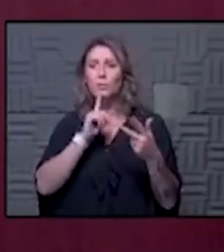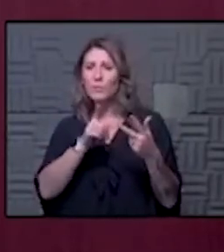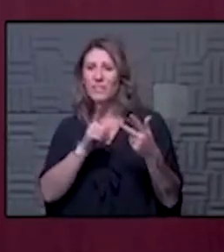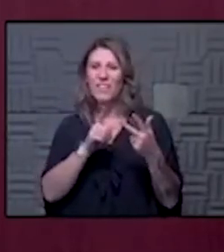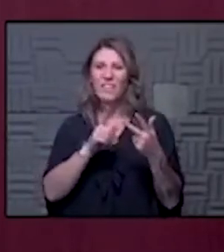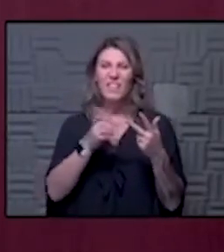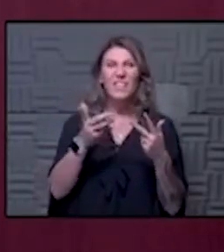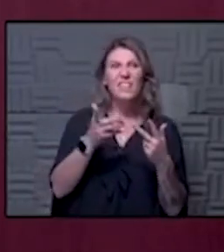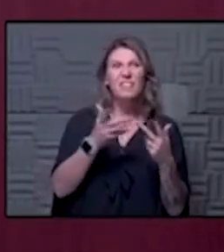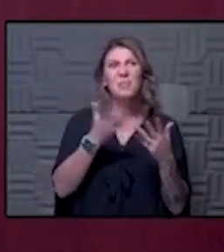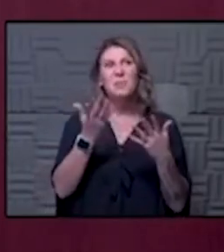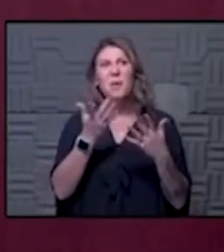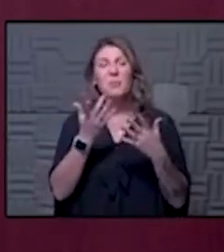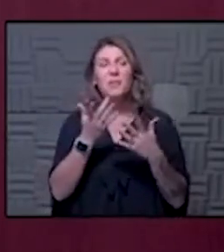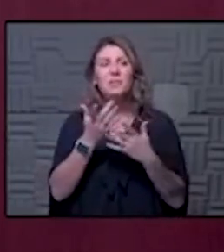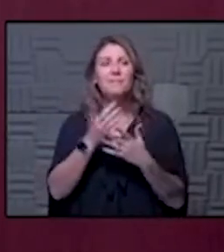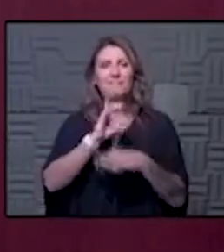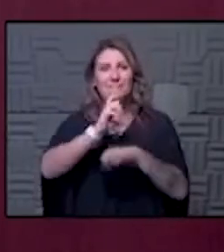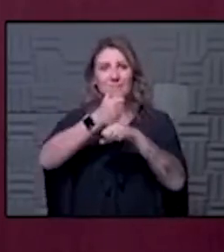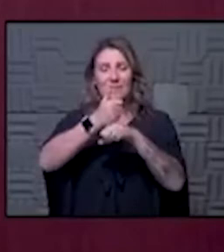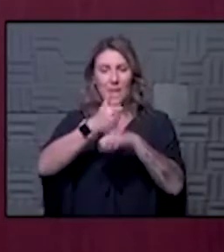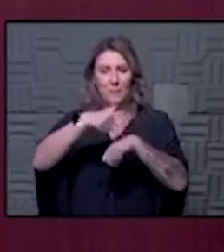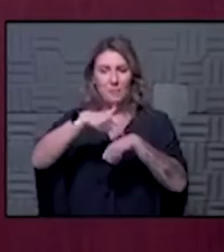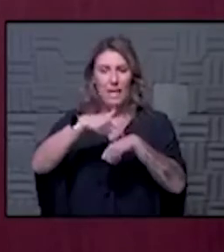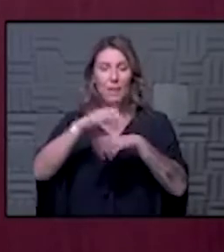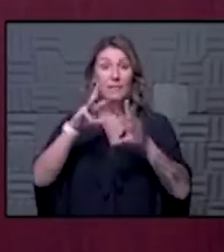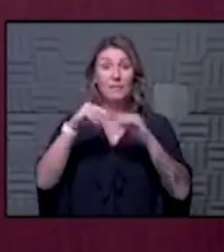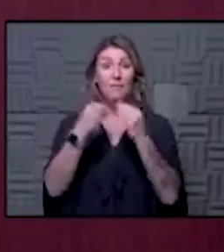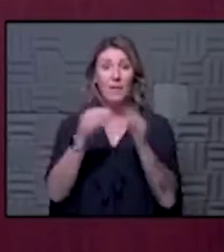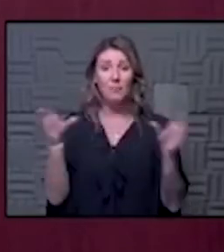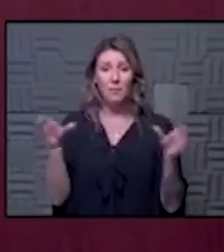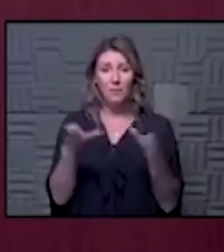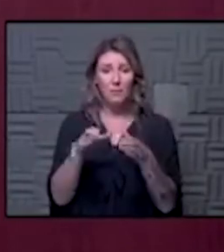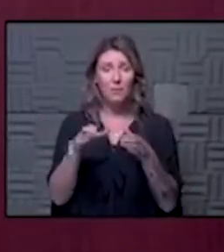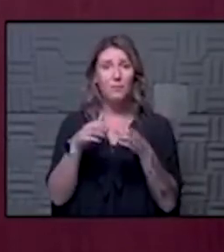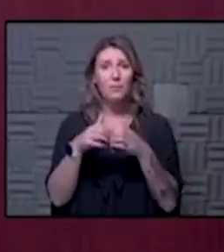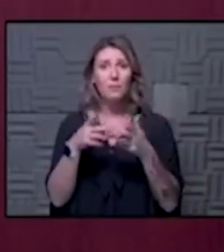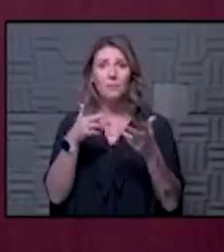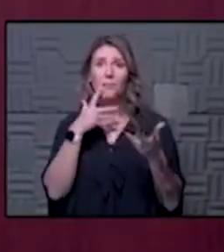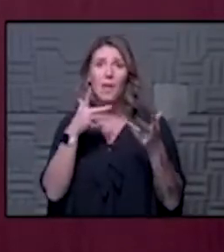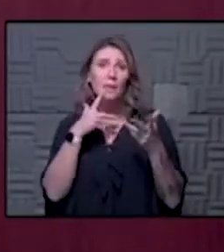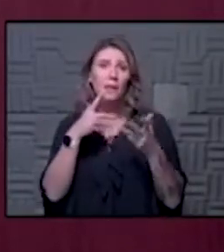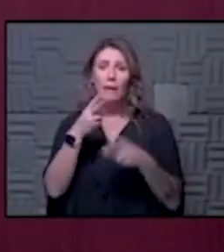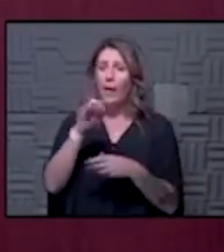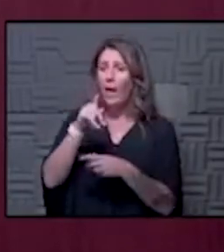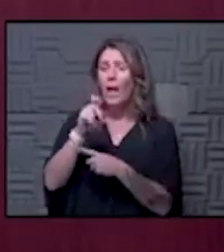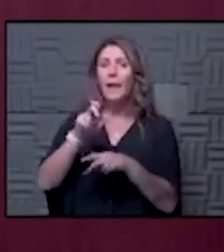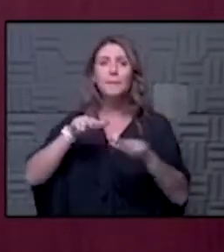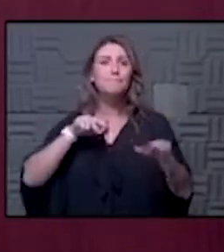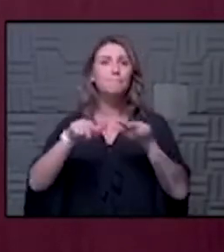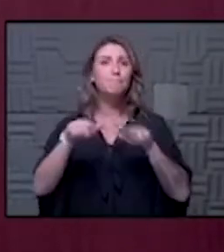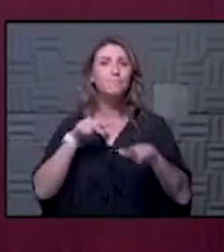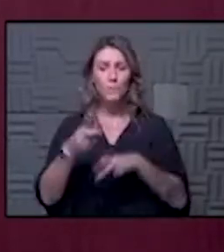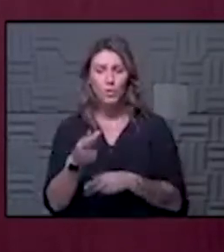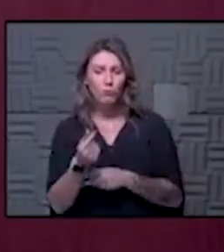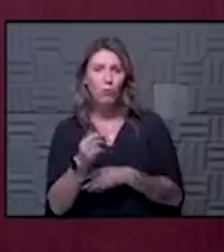even just small pieces of time as a family to you know go on a hike take the dogs for a walk they don't have